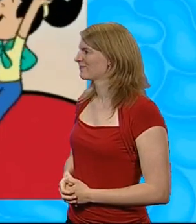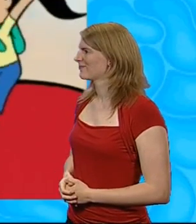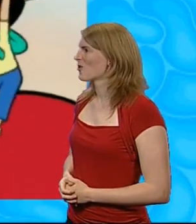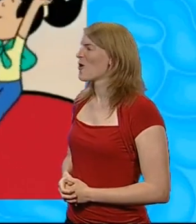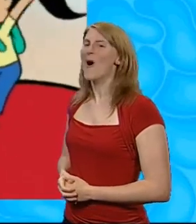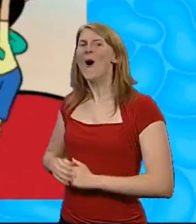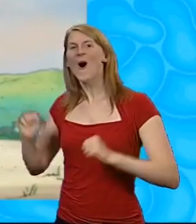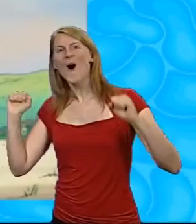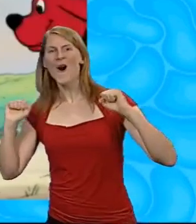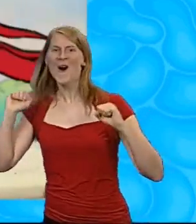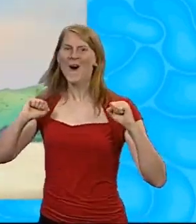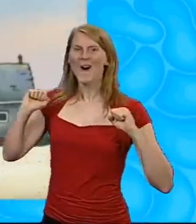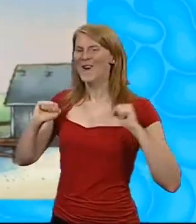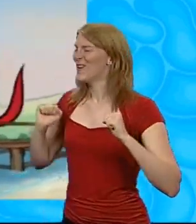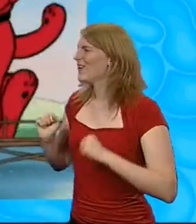Almost there!